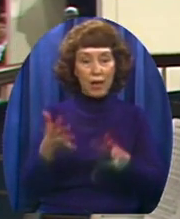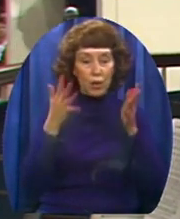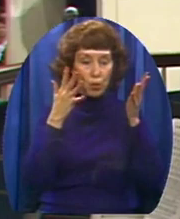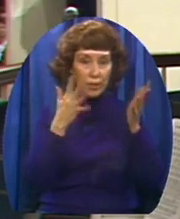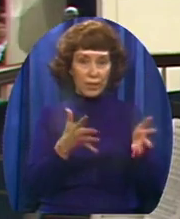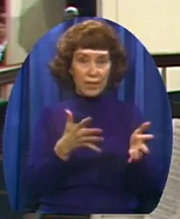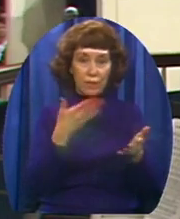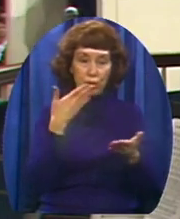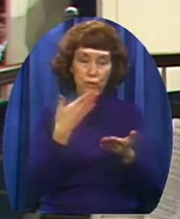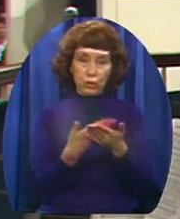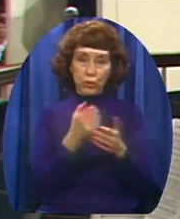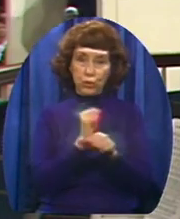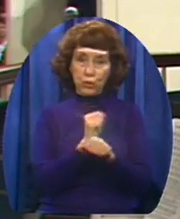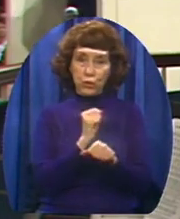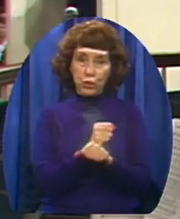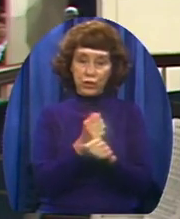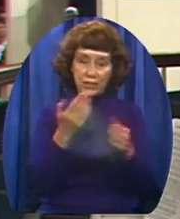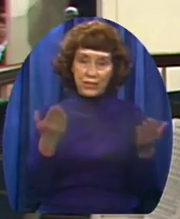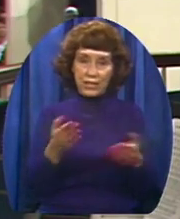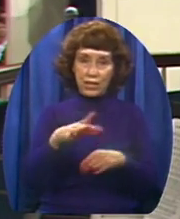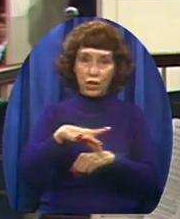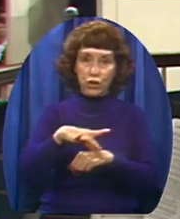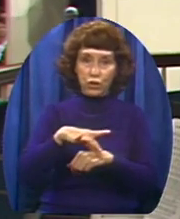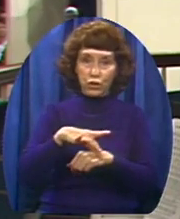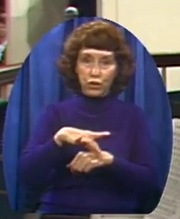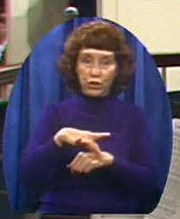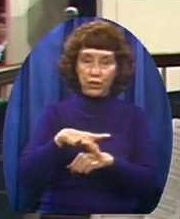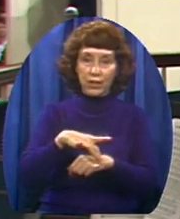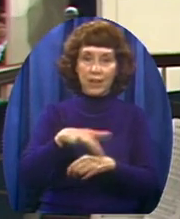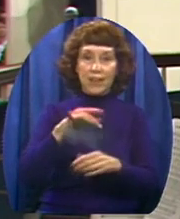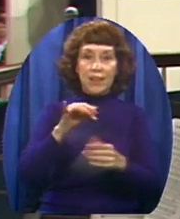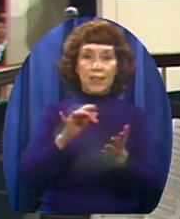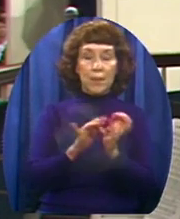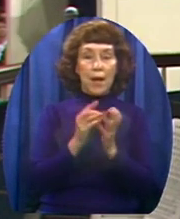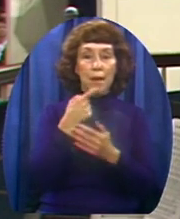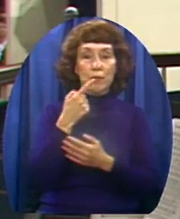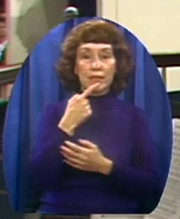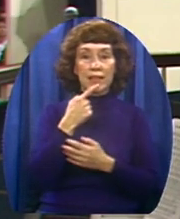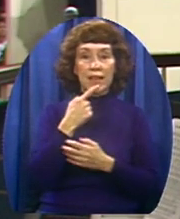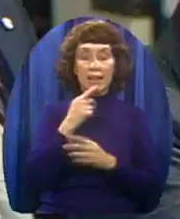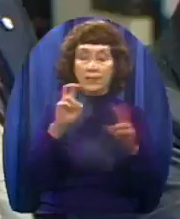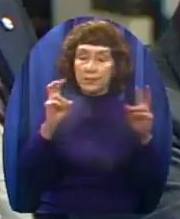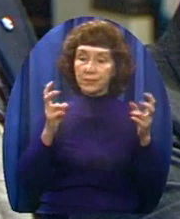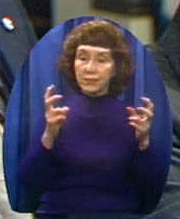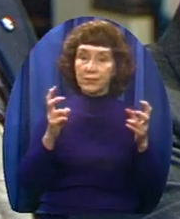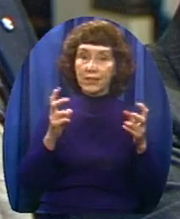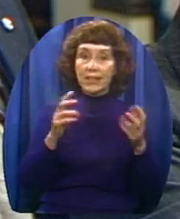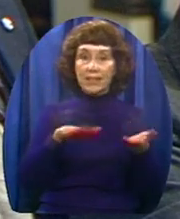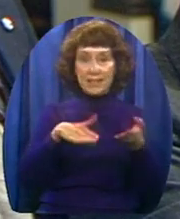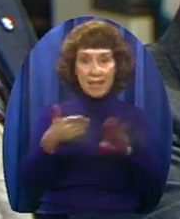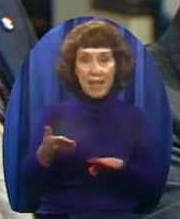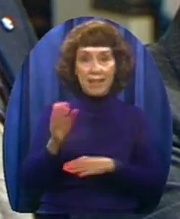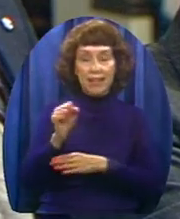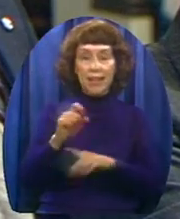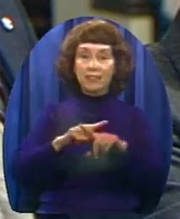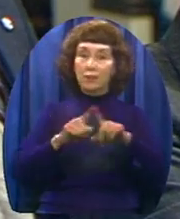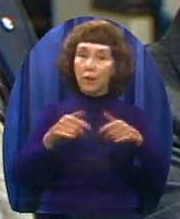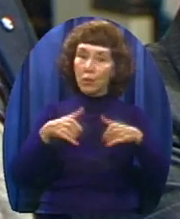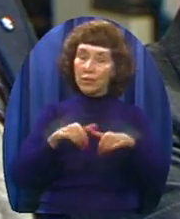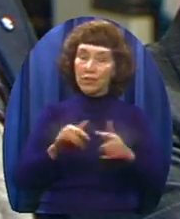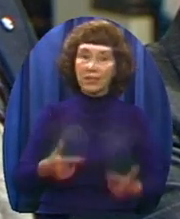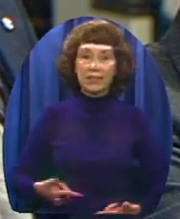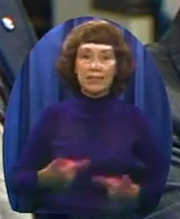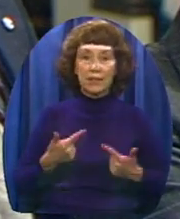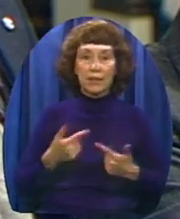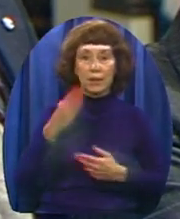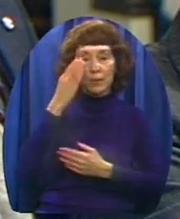us So that as the scripture says Being dead we yet live We are a blessing to people With whom